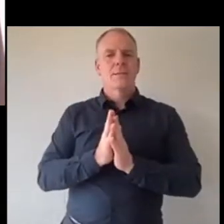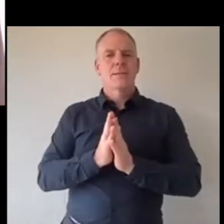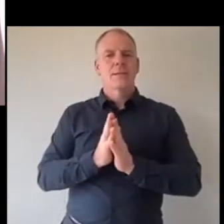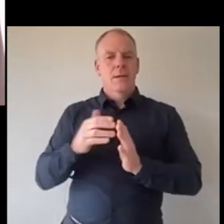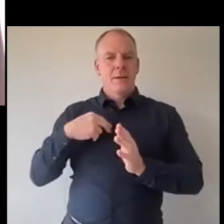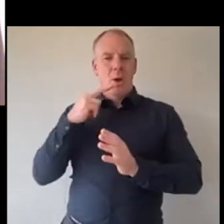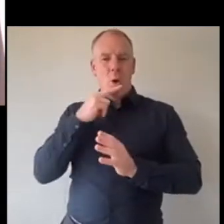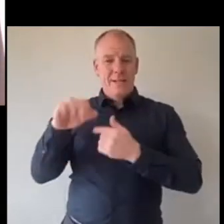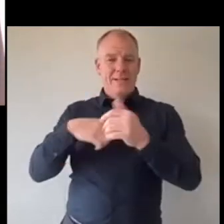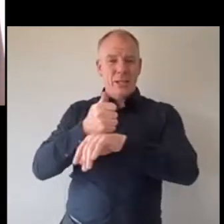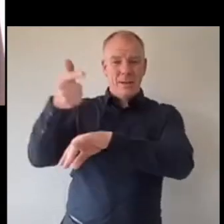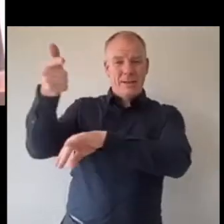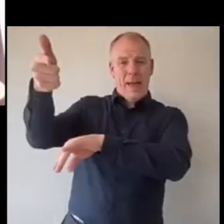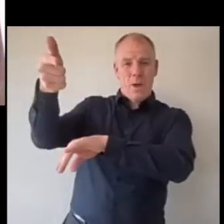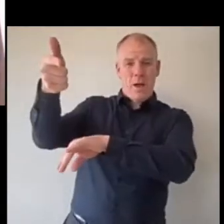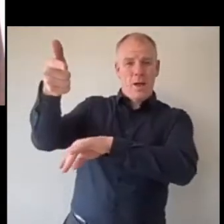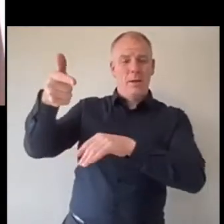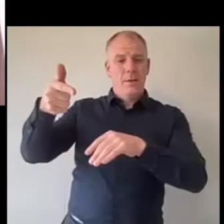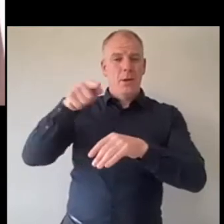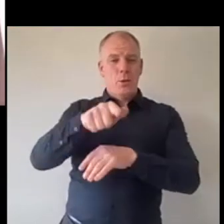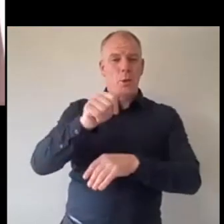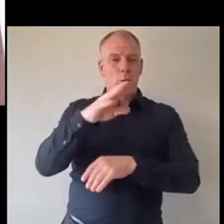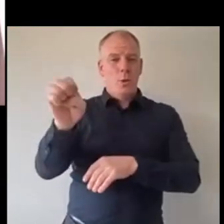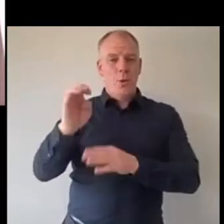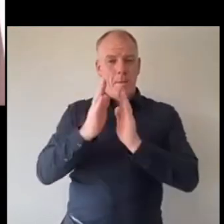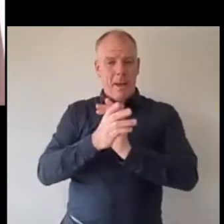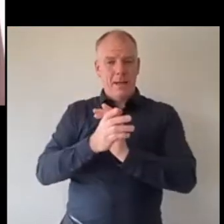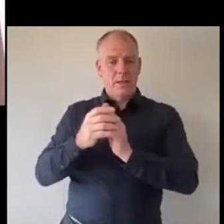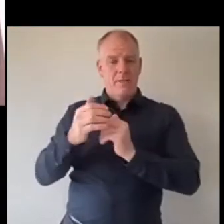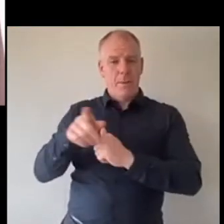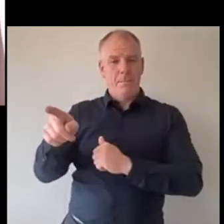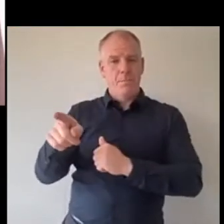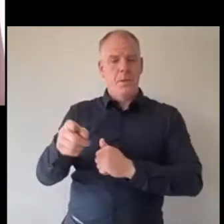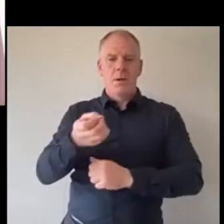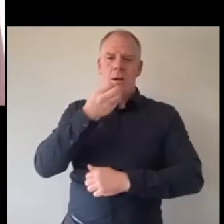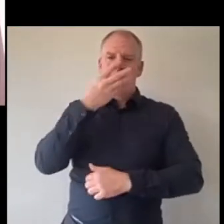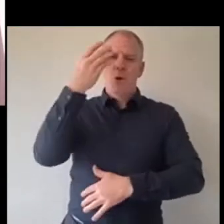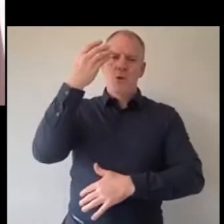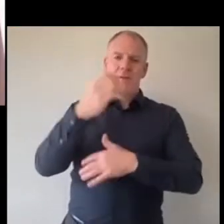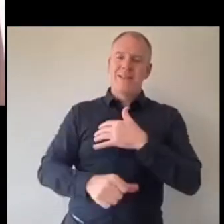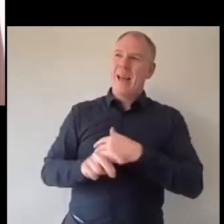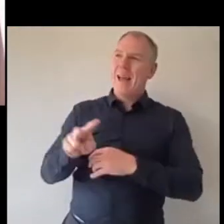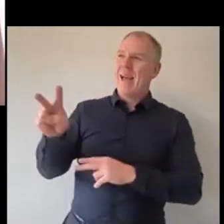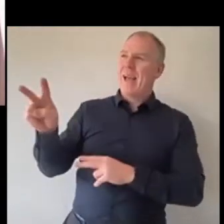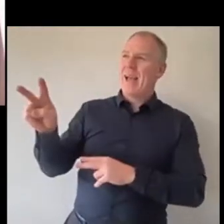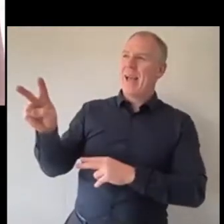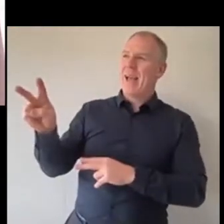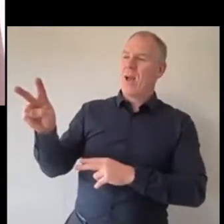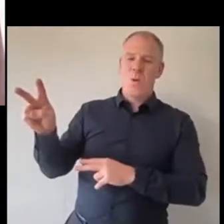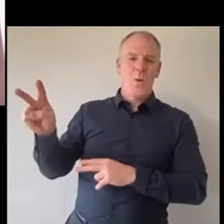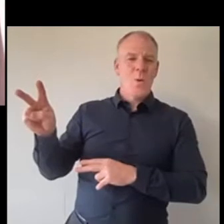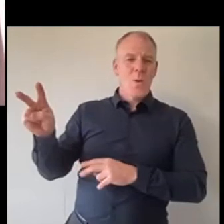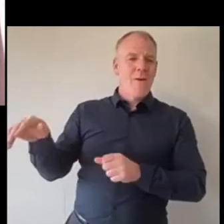set up his little camera on YouTube and he did a YouTube mass and it was one of the most beautiful days I've ever seen in Ireland I mean proper